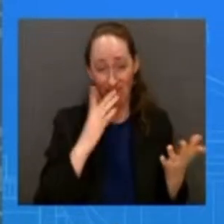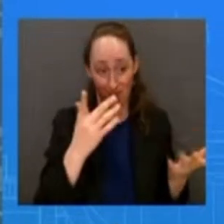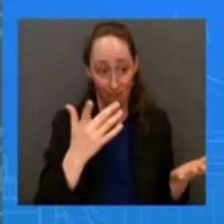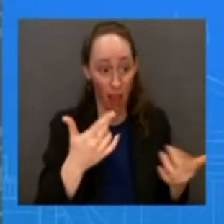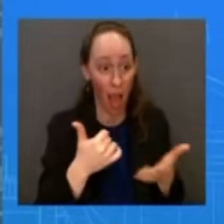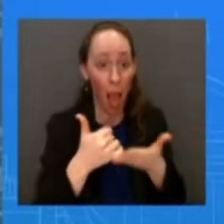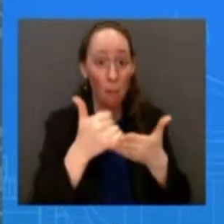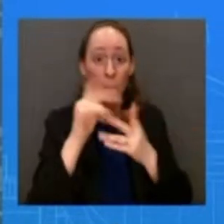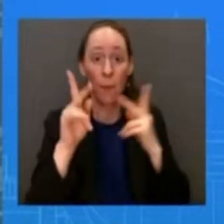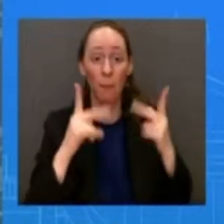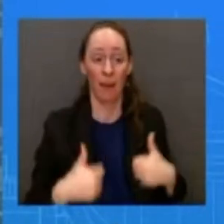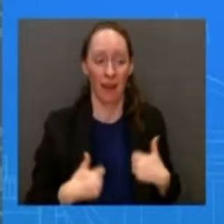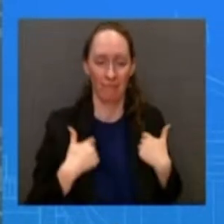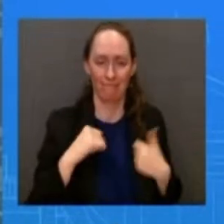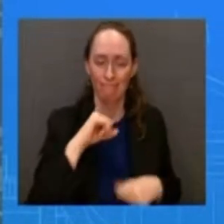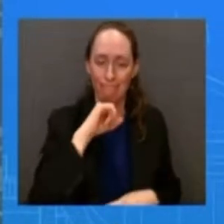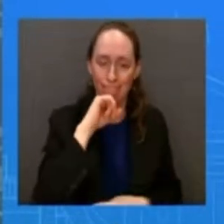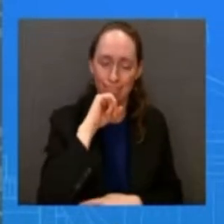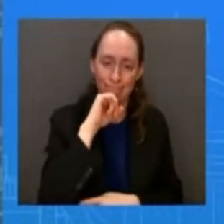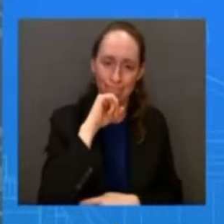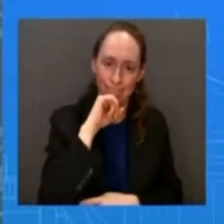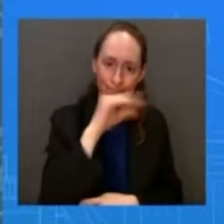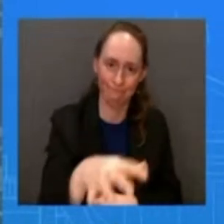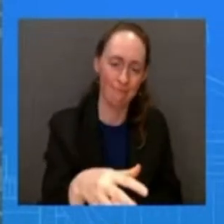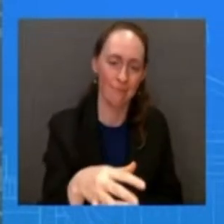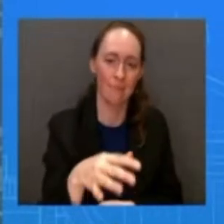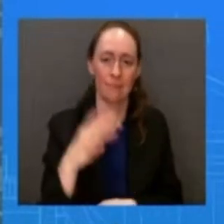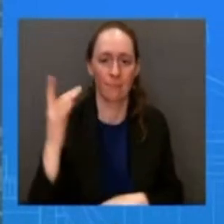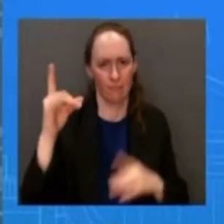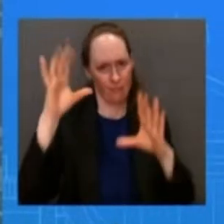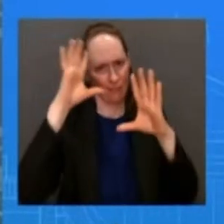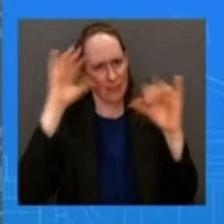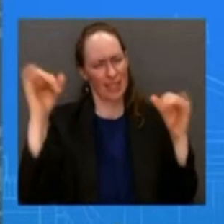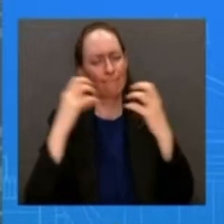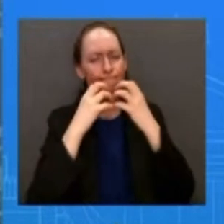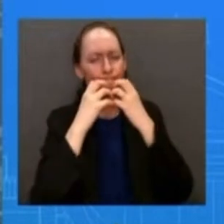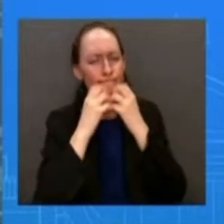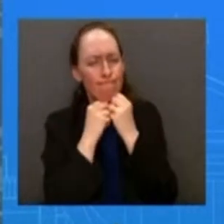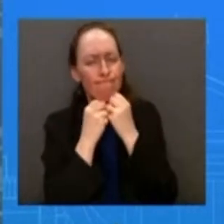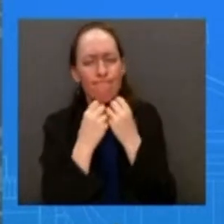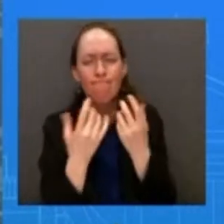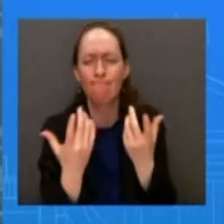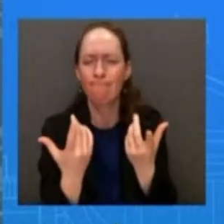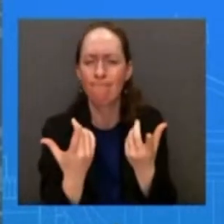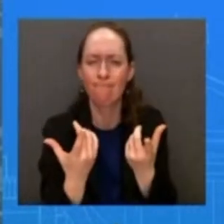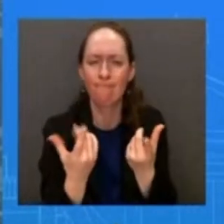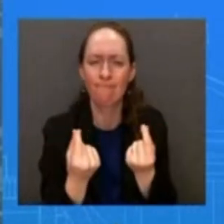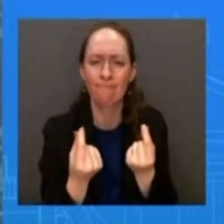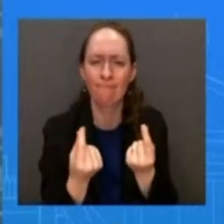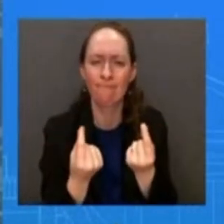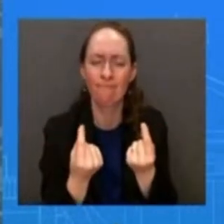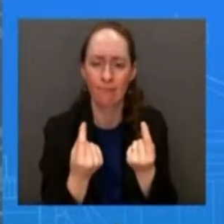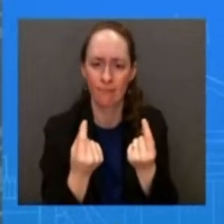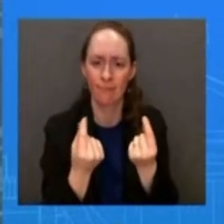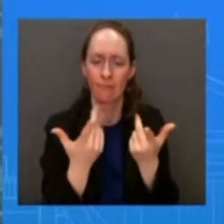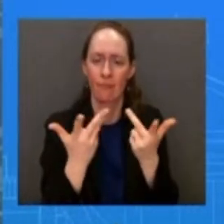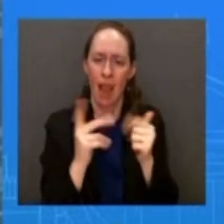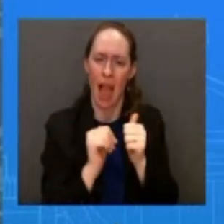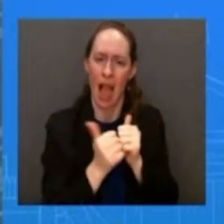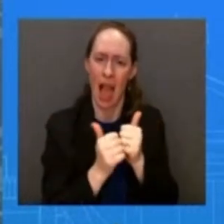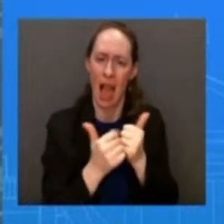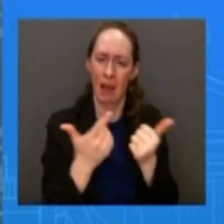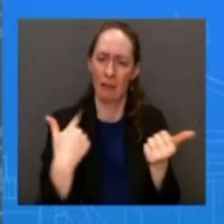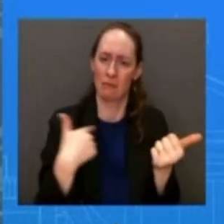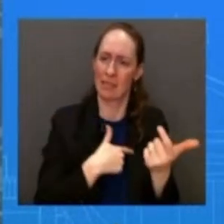about is exactly what i just talked about and what he talked about at the legislative conference which is how are we going to continue to deliver for the american